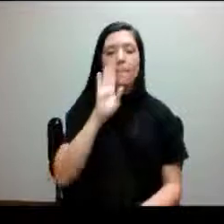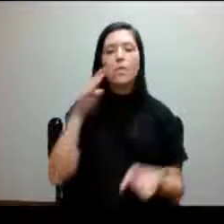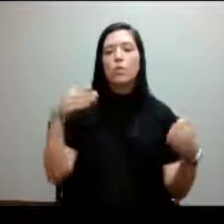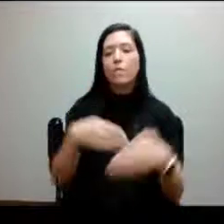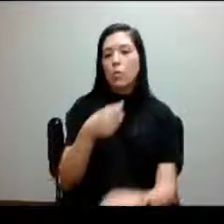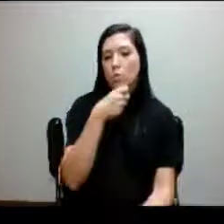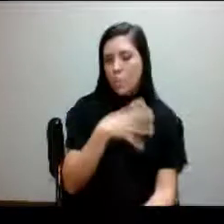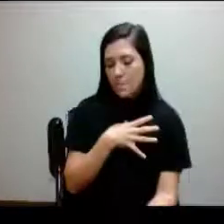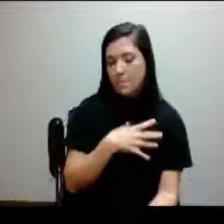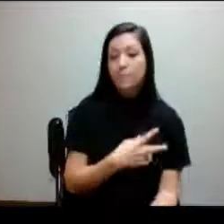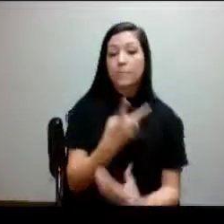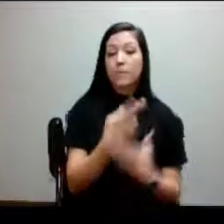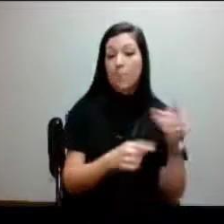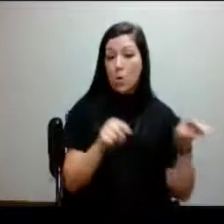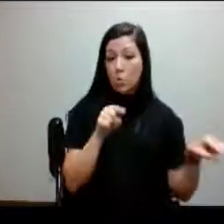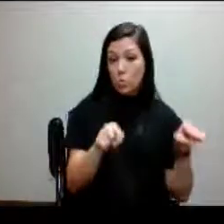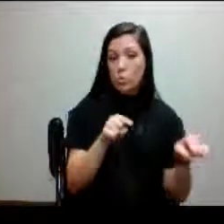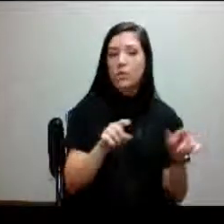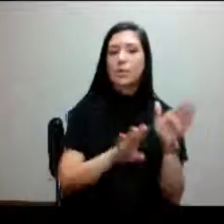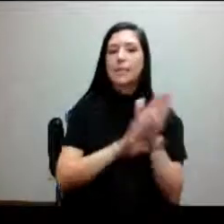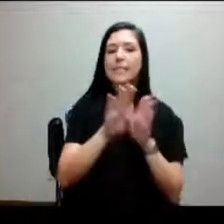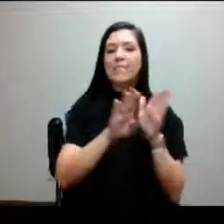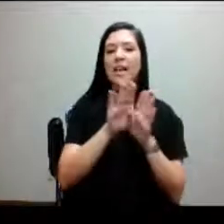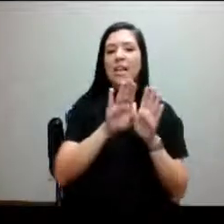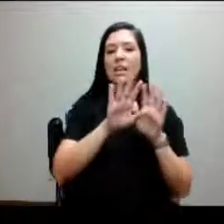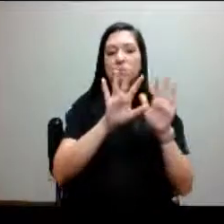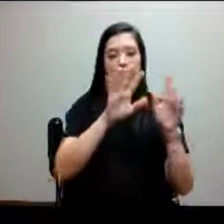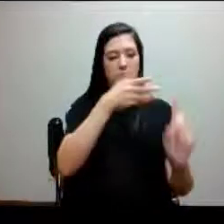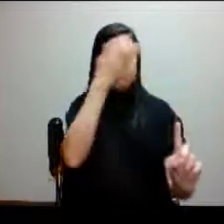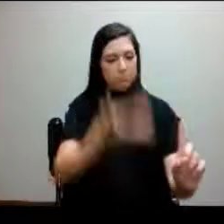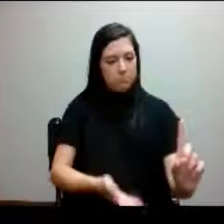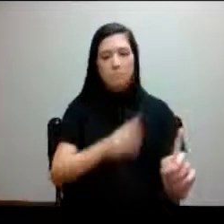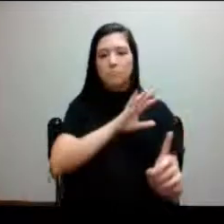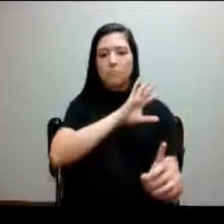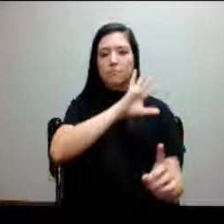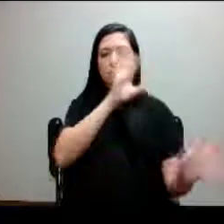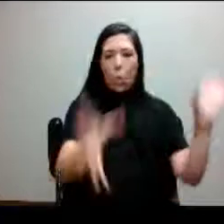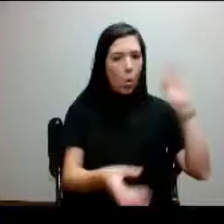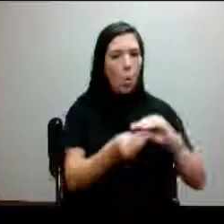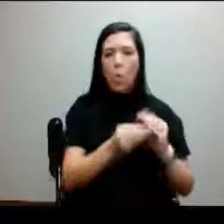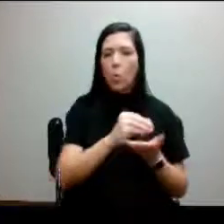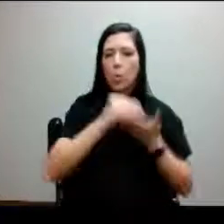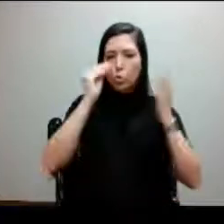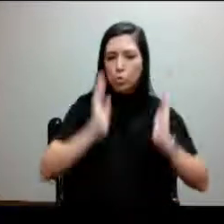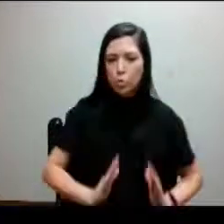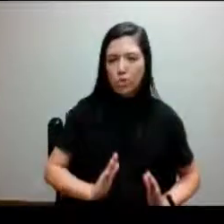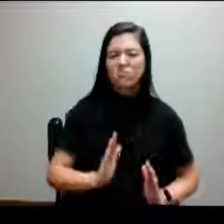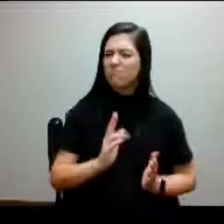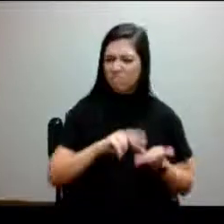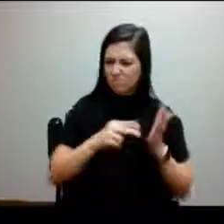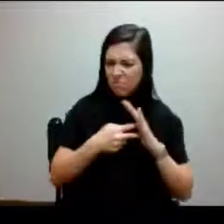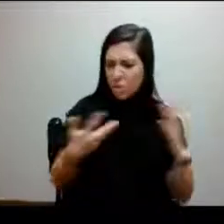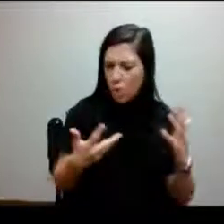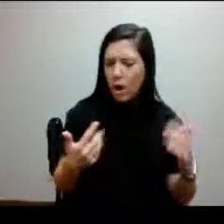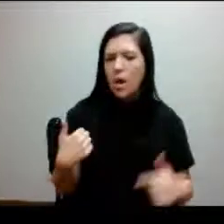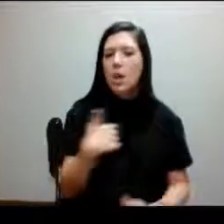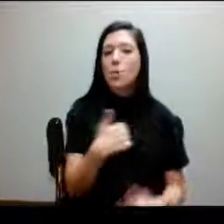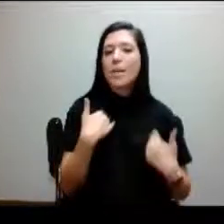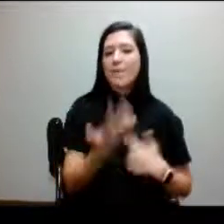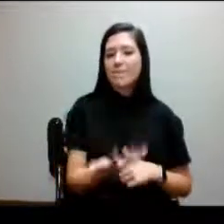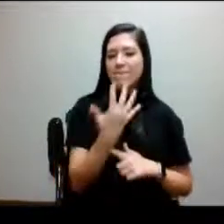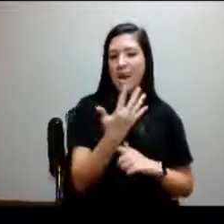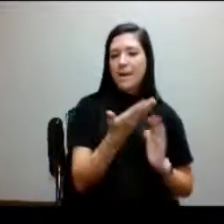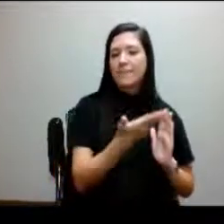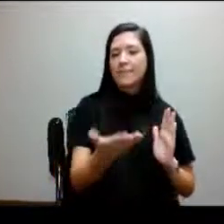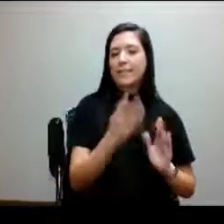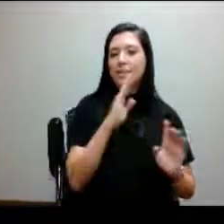programs focus on developing the holistic students. And so what do I mean by holistic students? So we have five pillars that we focus on.